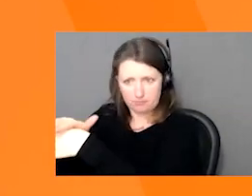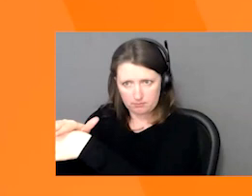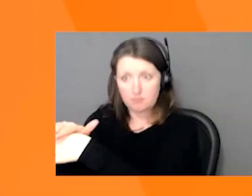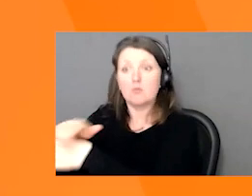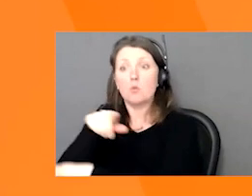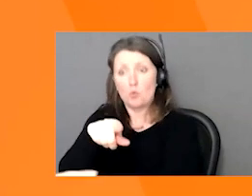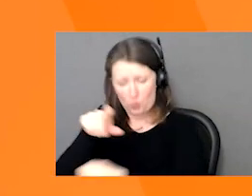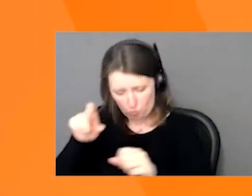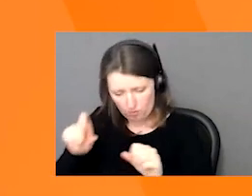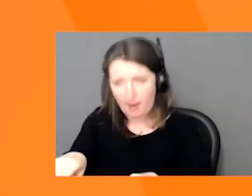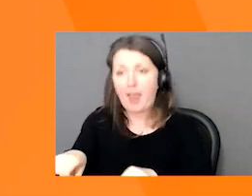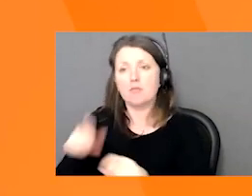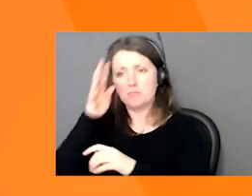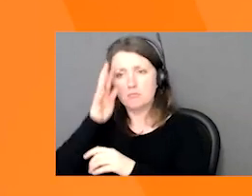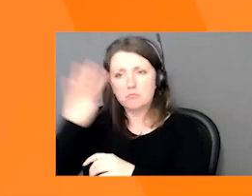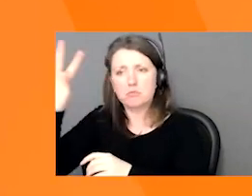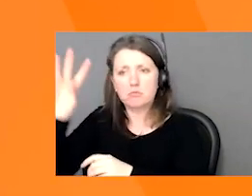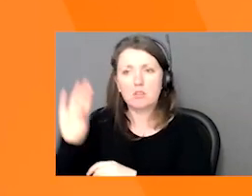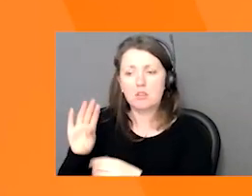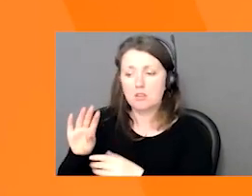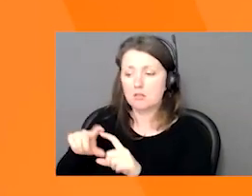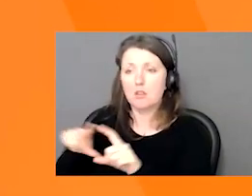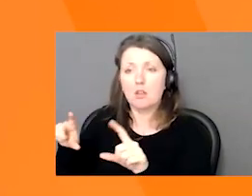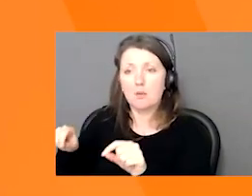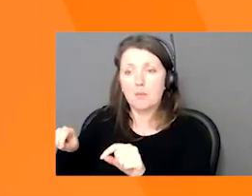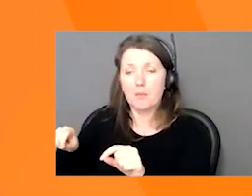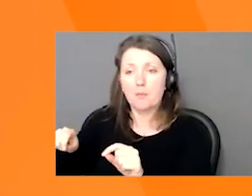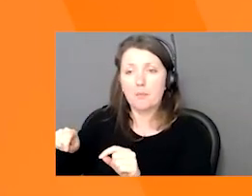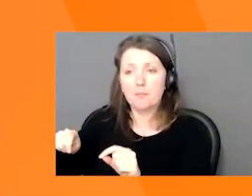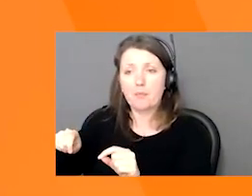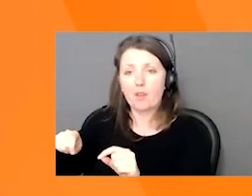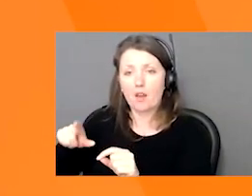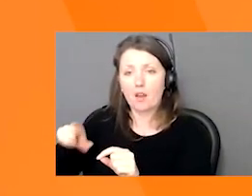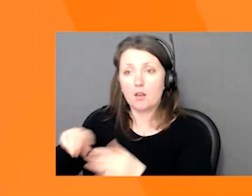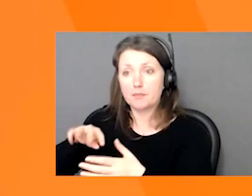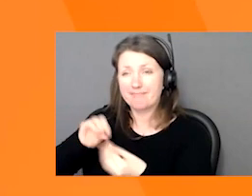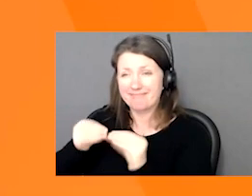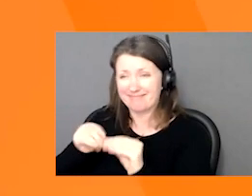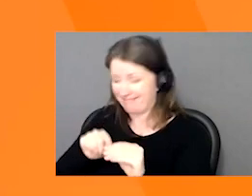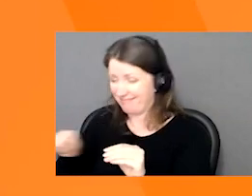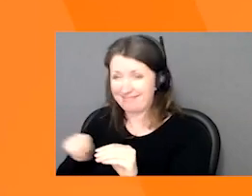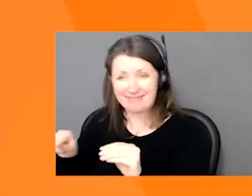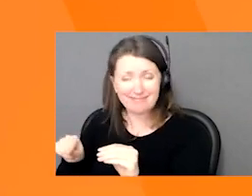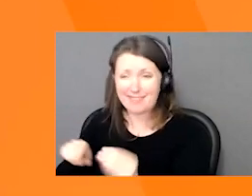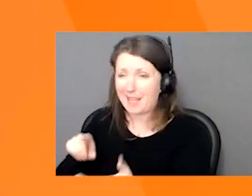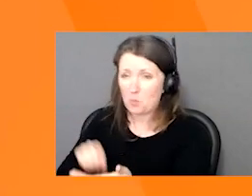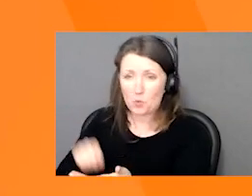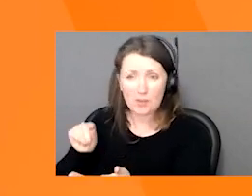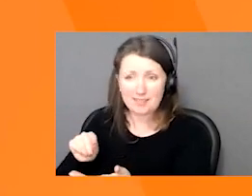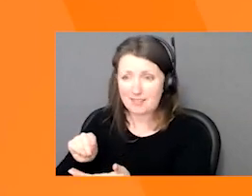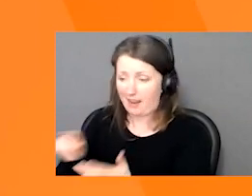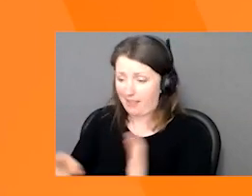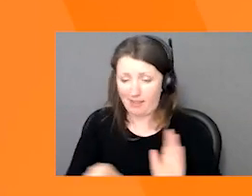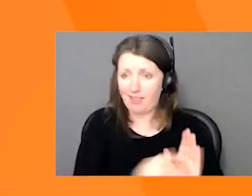generate a barcode that is properly formatted and based on GS1 global standards. You can print the barcode, affix it to your